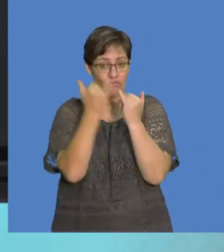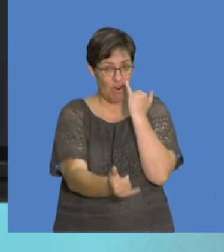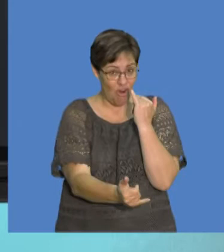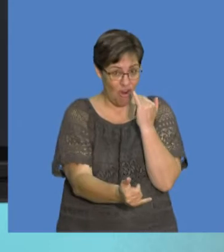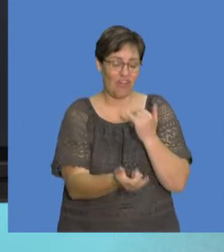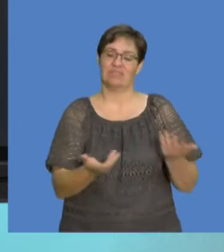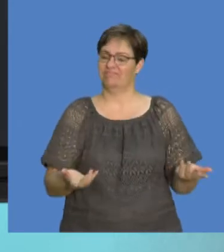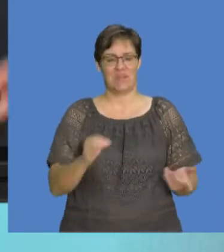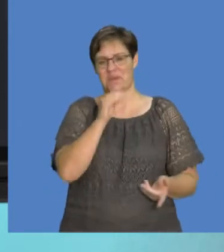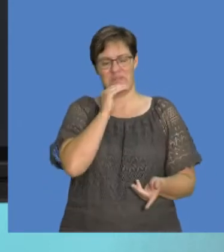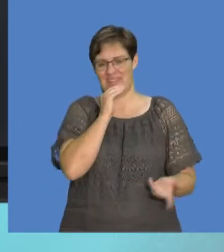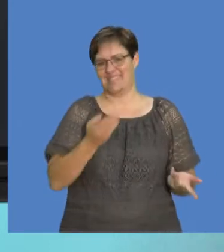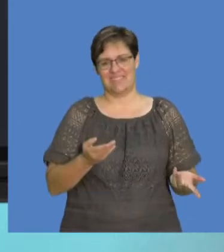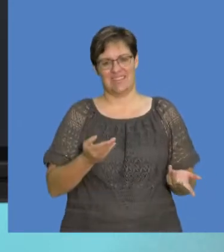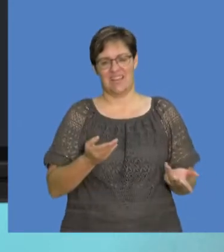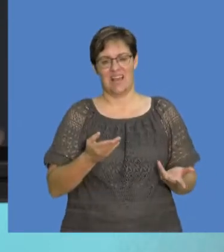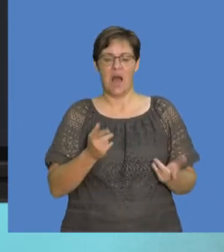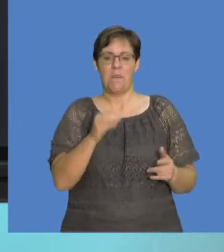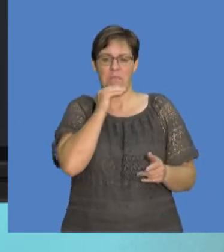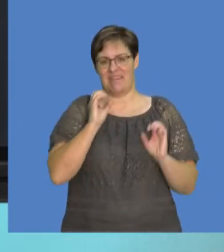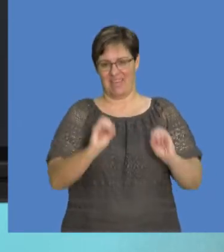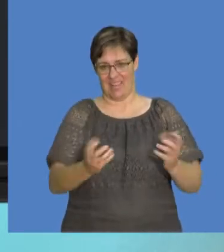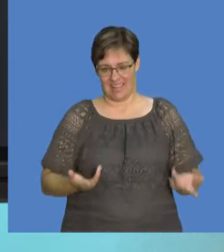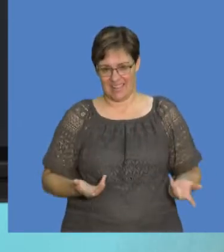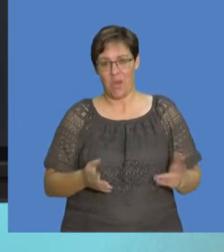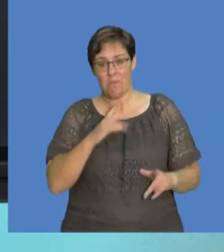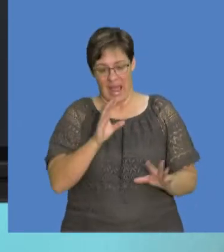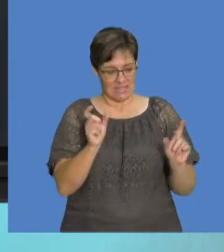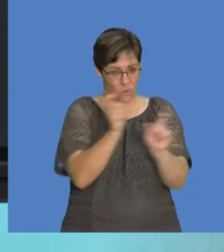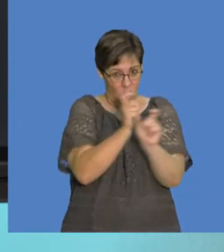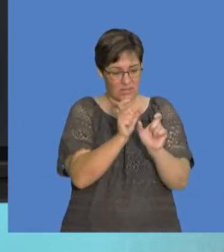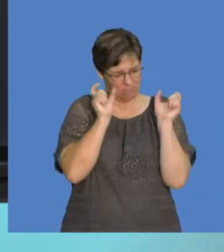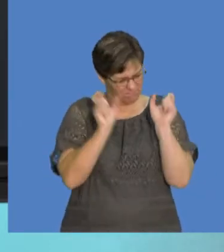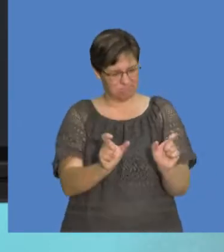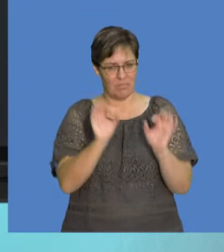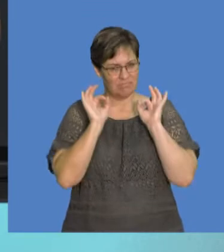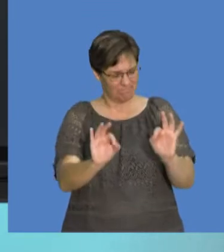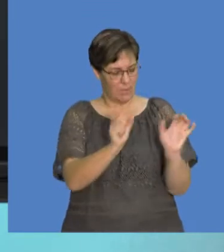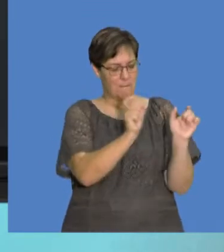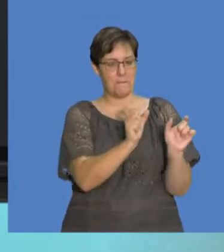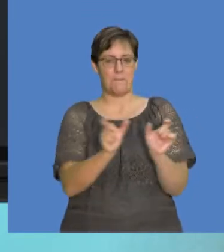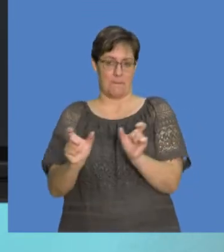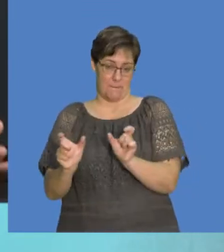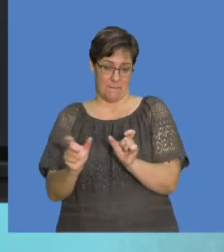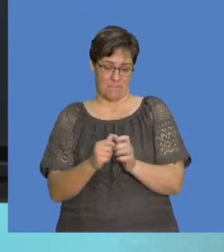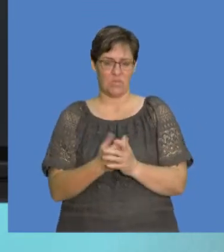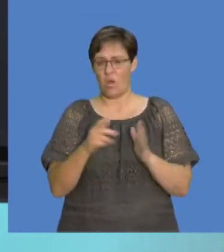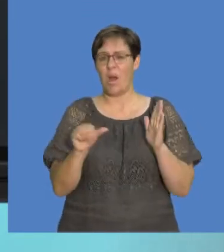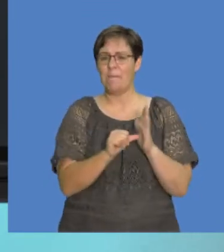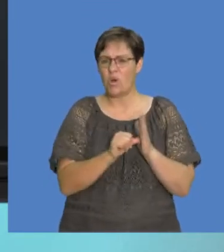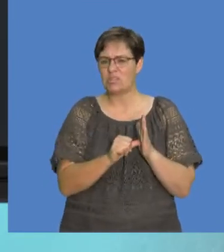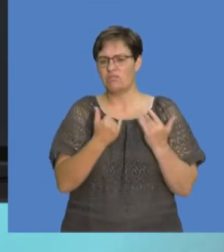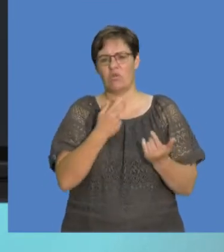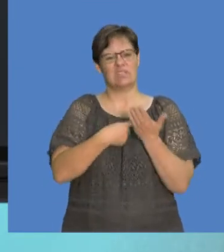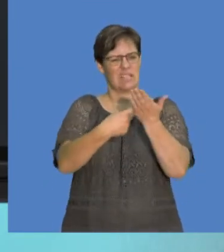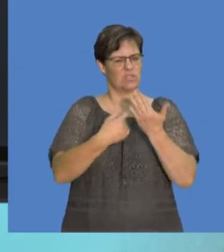present, then it leaves us with no scientific meaning. So you need to be very careful about that. So what are some of these terms that are important for the